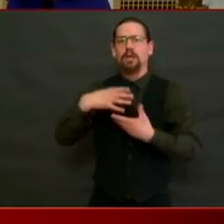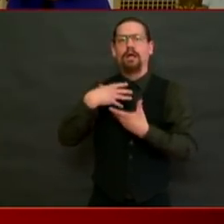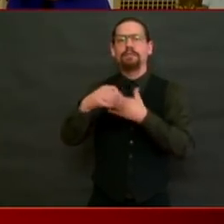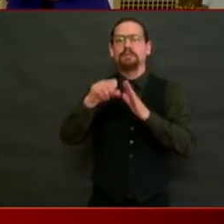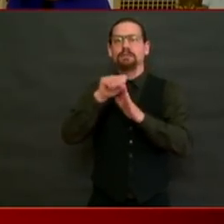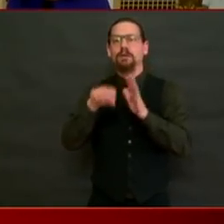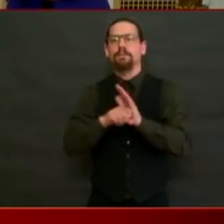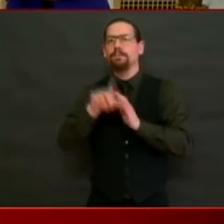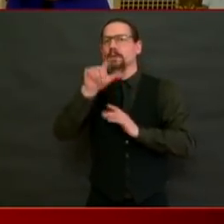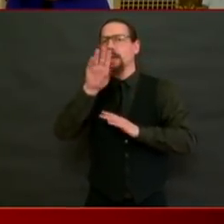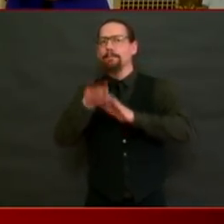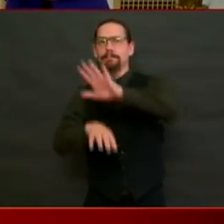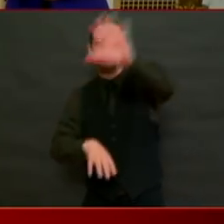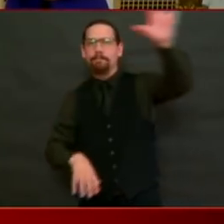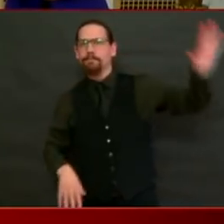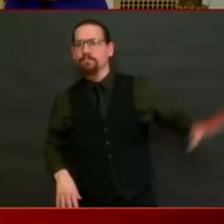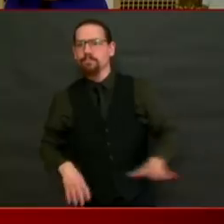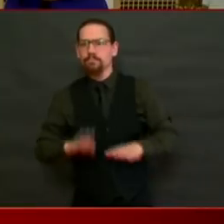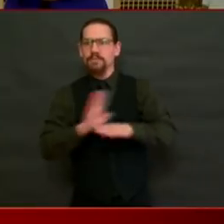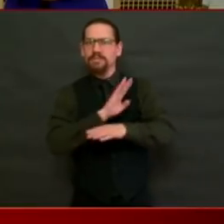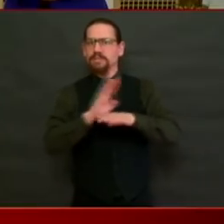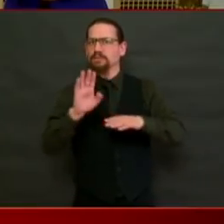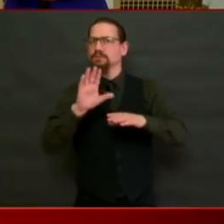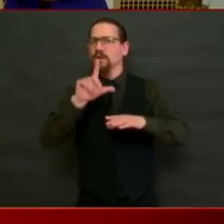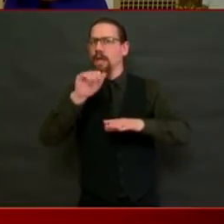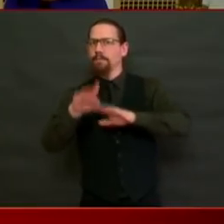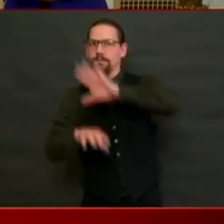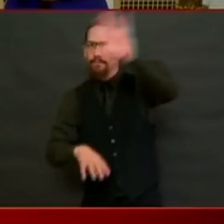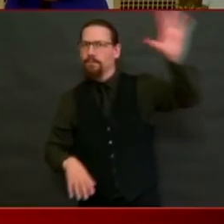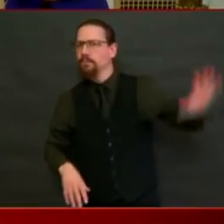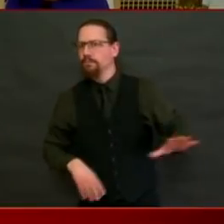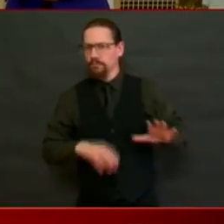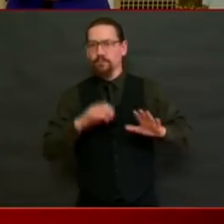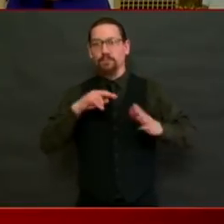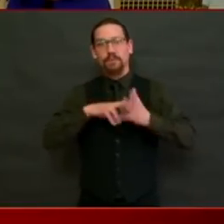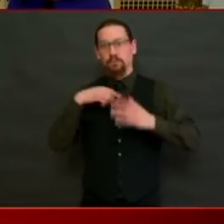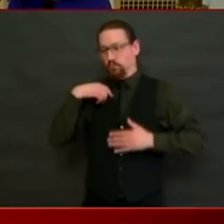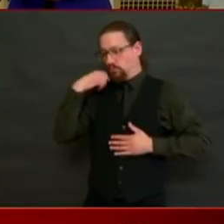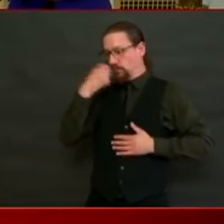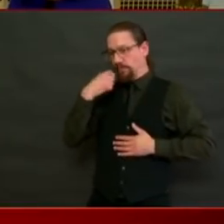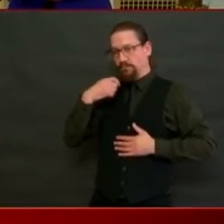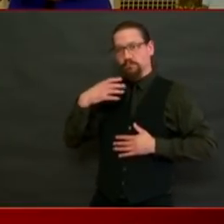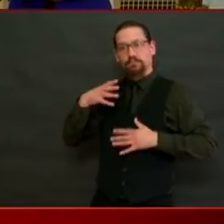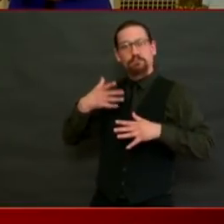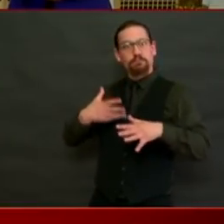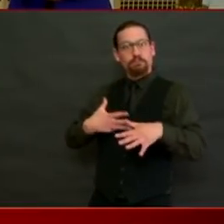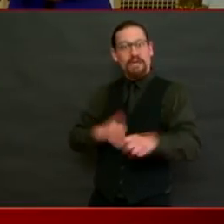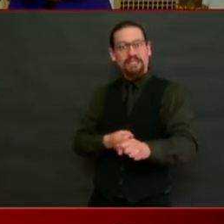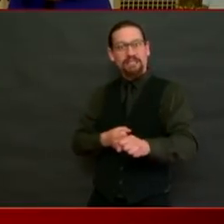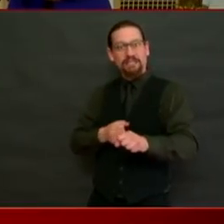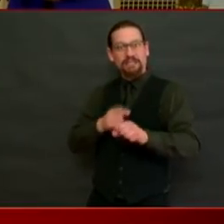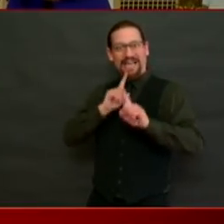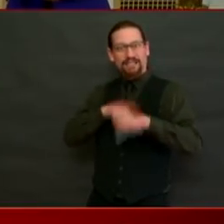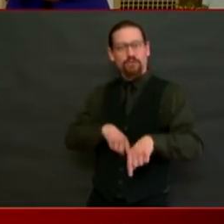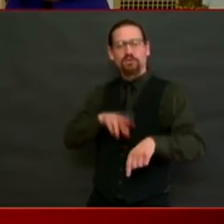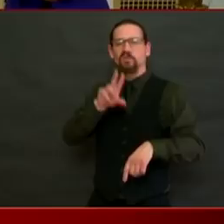please don't expect that you're going to get your test result right away. If you're a health care worker, if you're very sick,